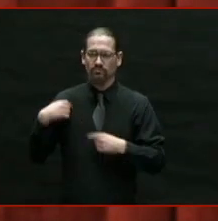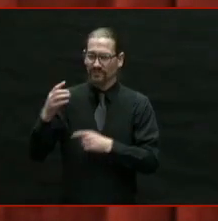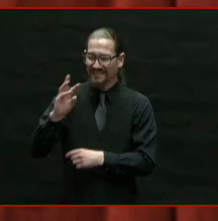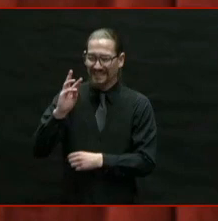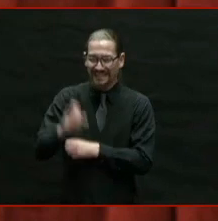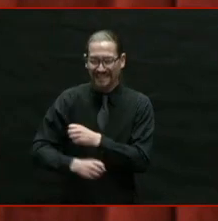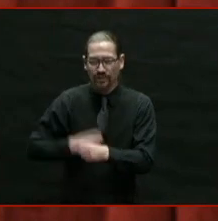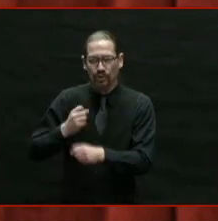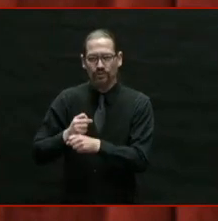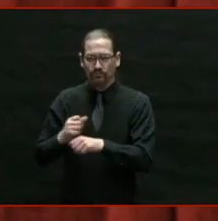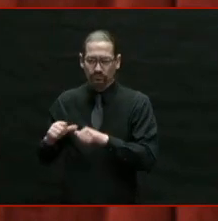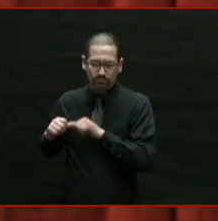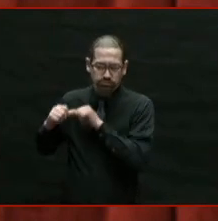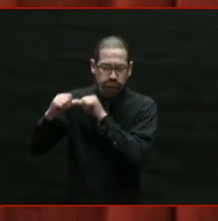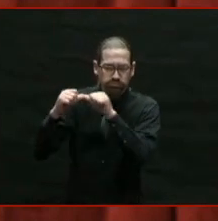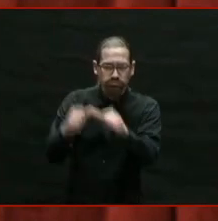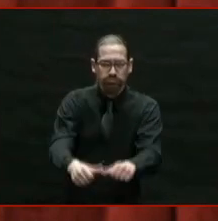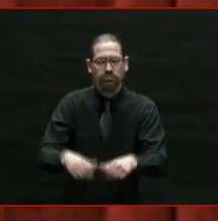side.